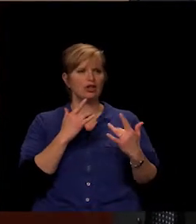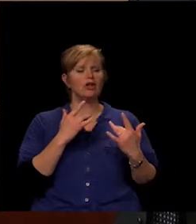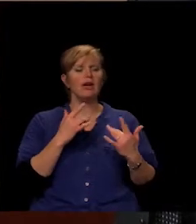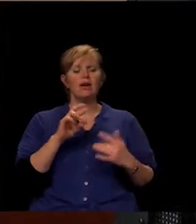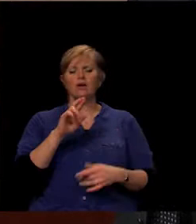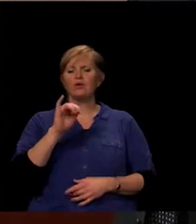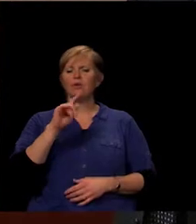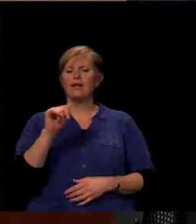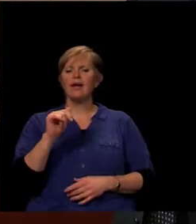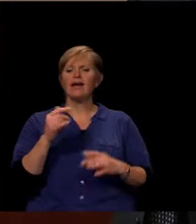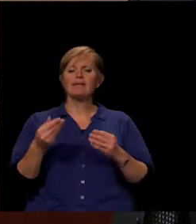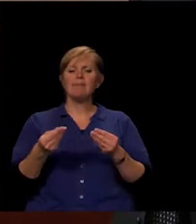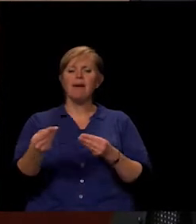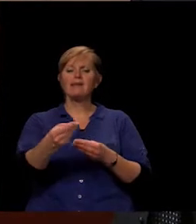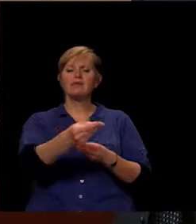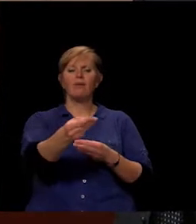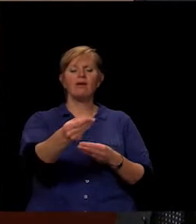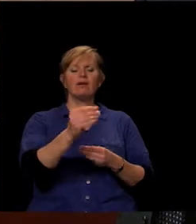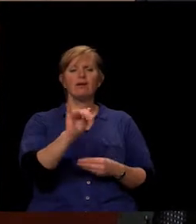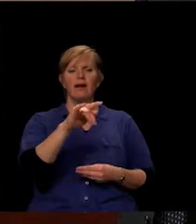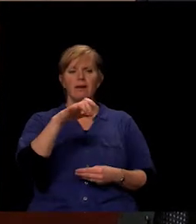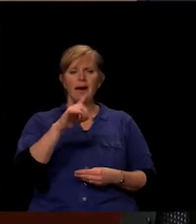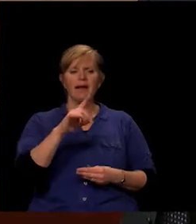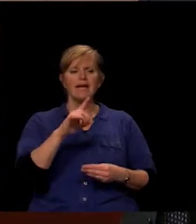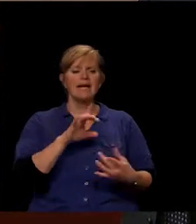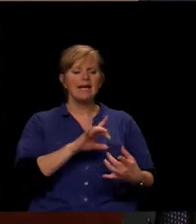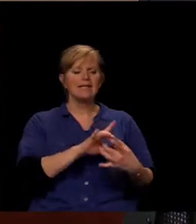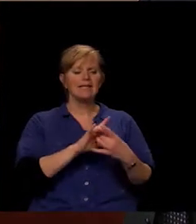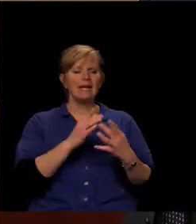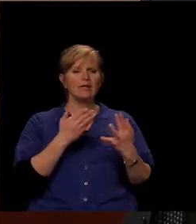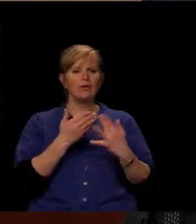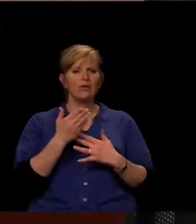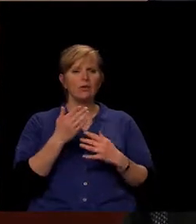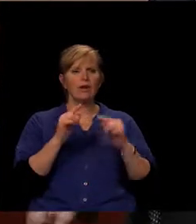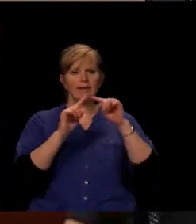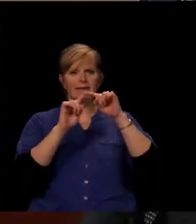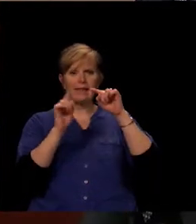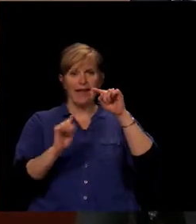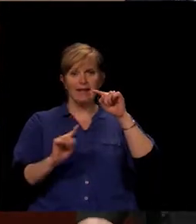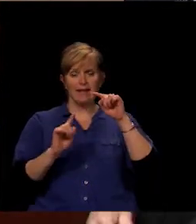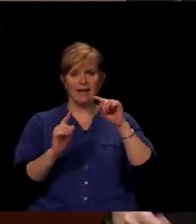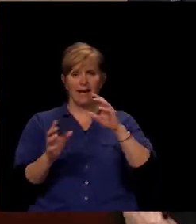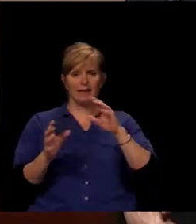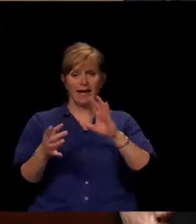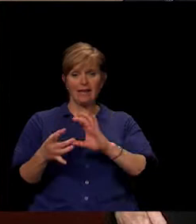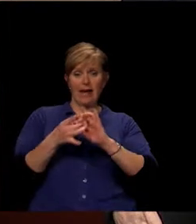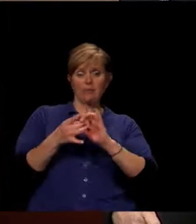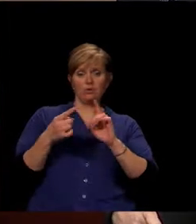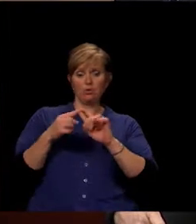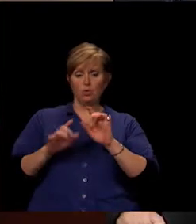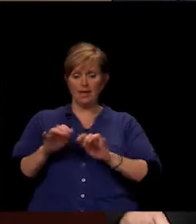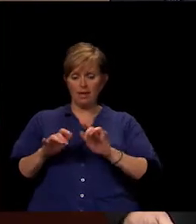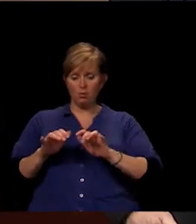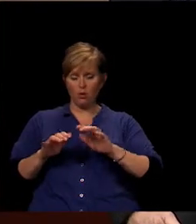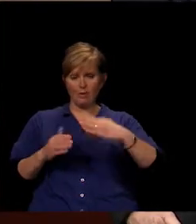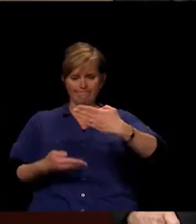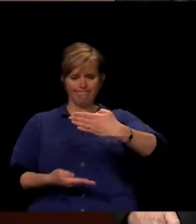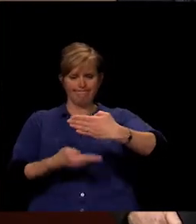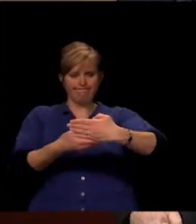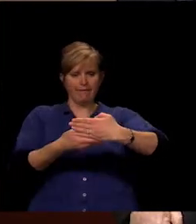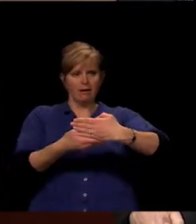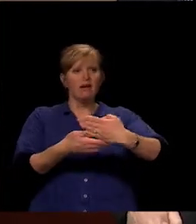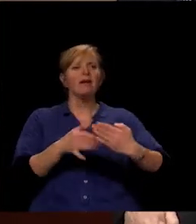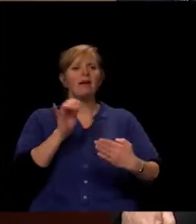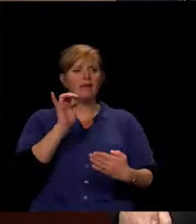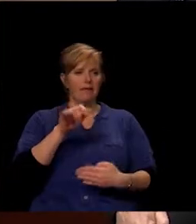connected to, through the lightning adapter, to a keyboard, which would be one of the pieces of the solution that we